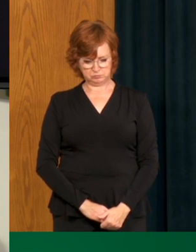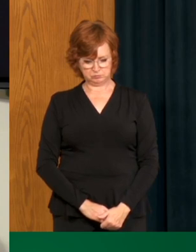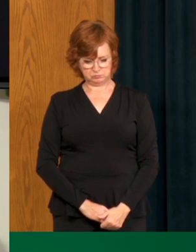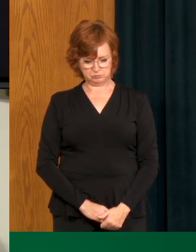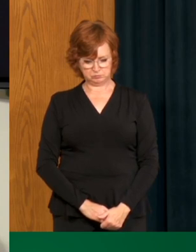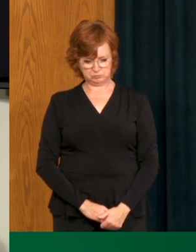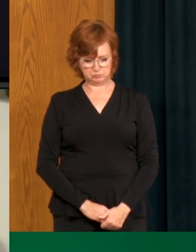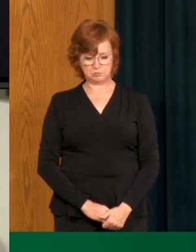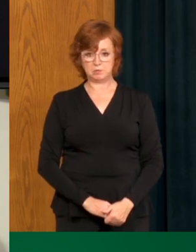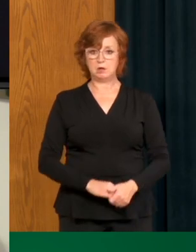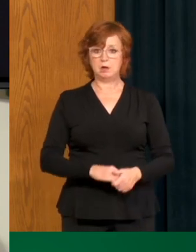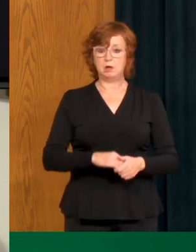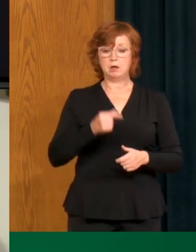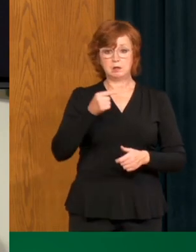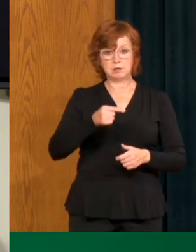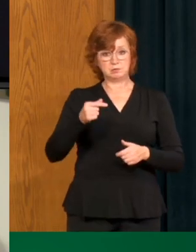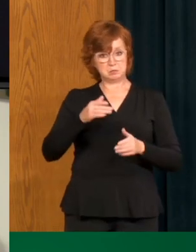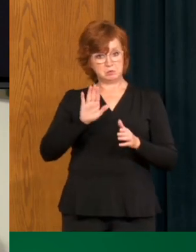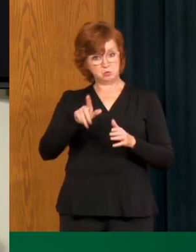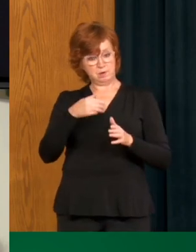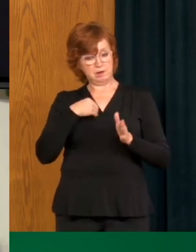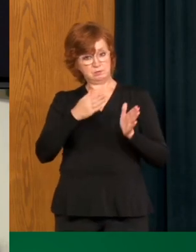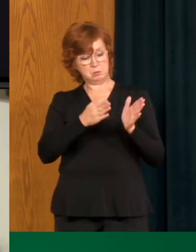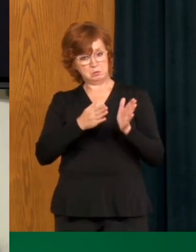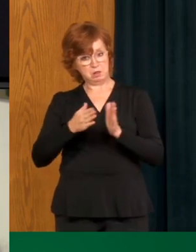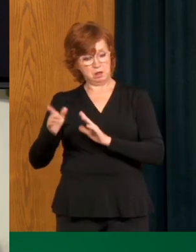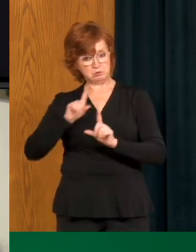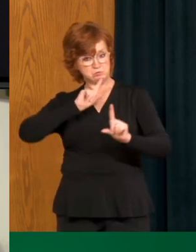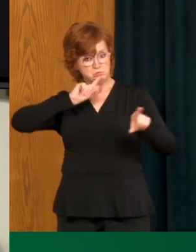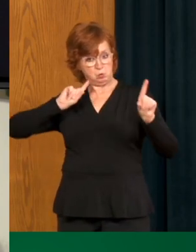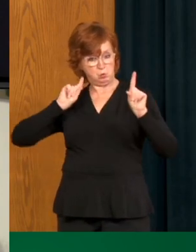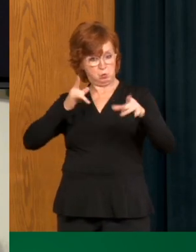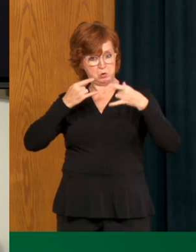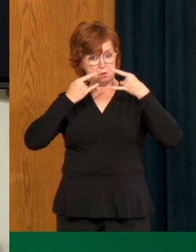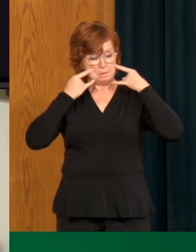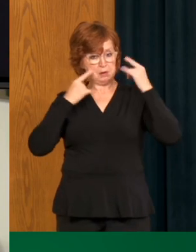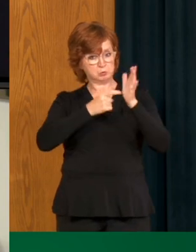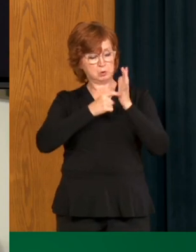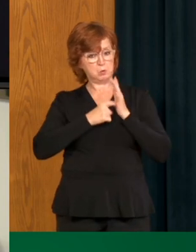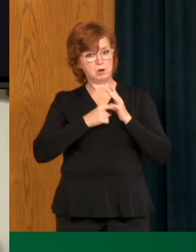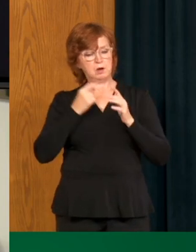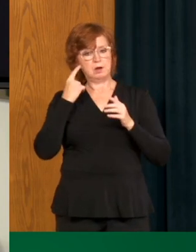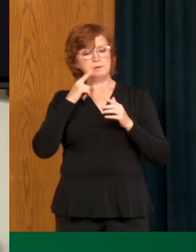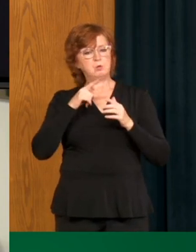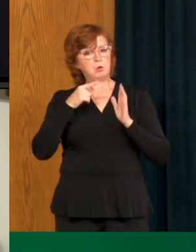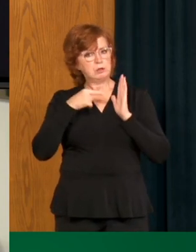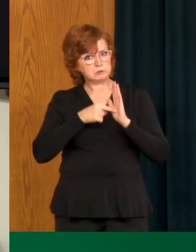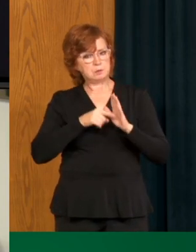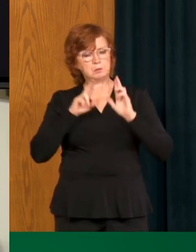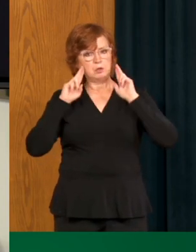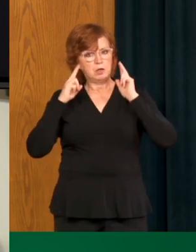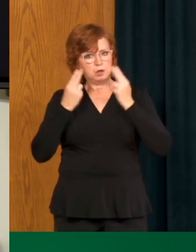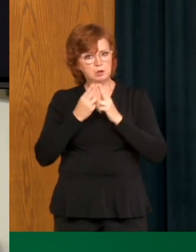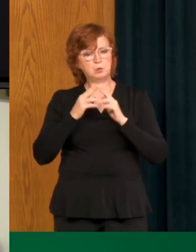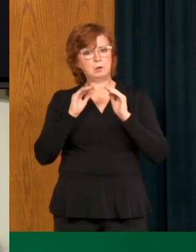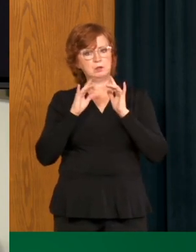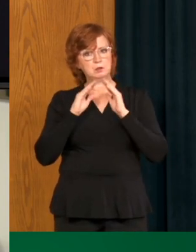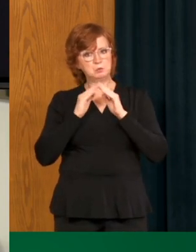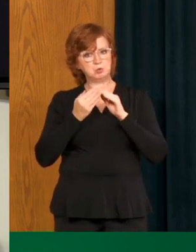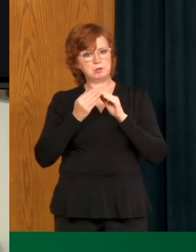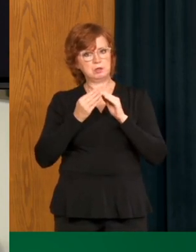specific communities or, uh, I guess, geographic jurisdictions, potentially communal living settings that could have high